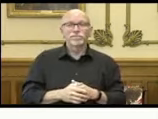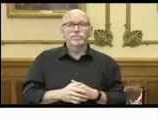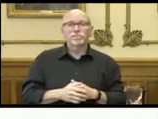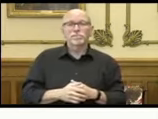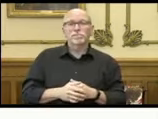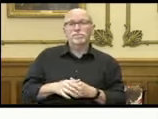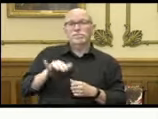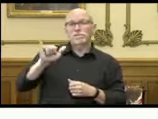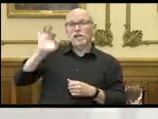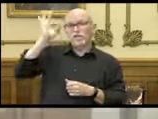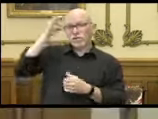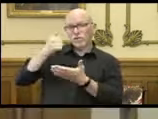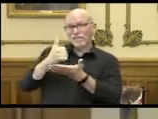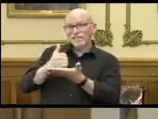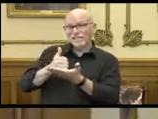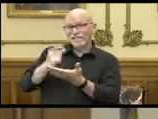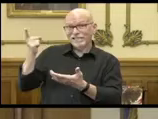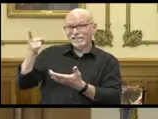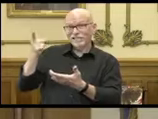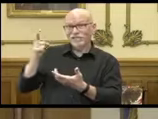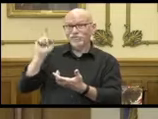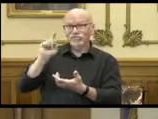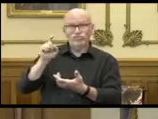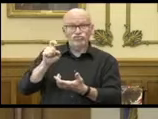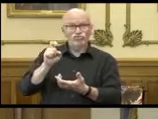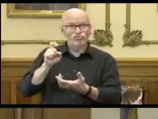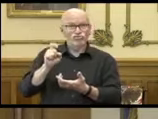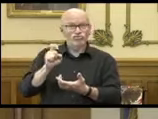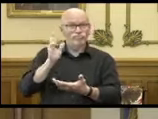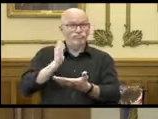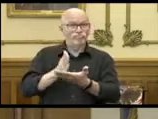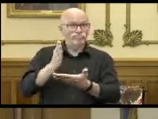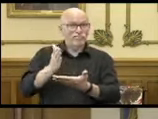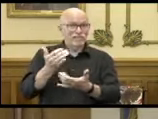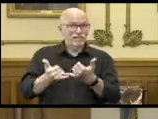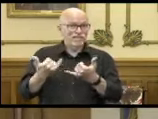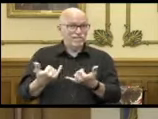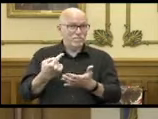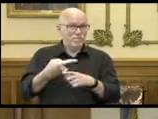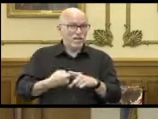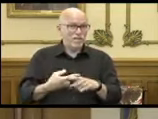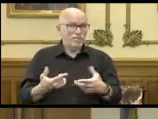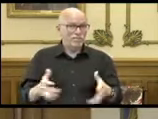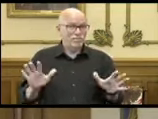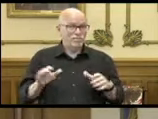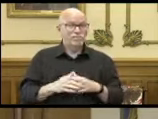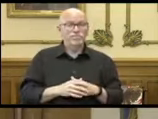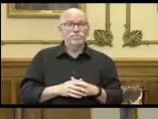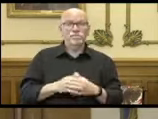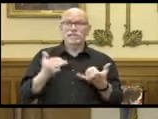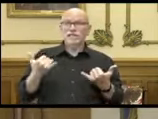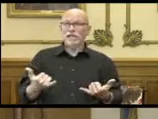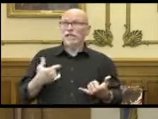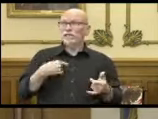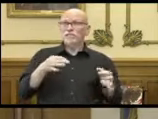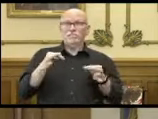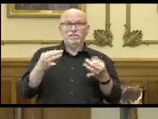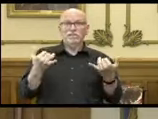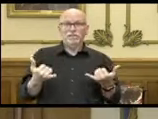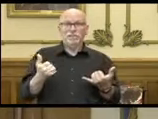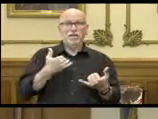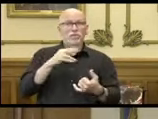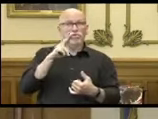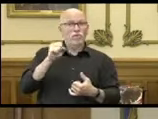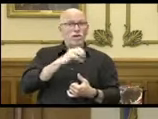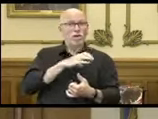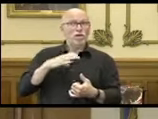That federal assistance is expected to expire at the end of this month. As we stand here today, our U.S.